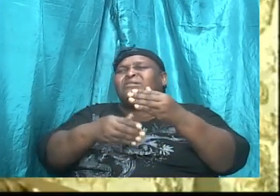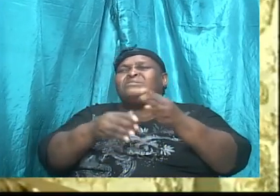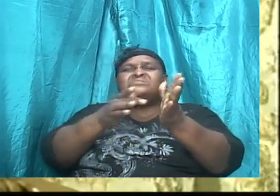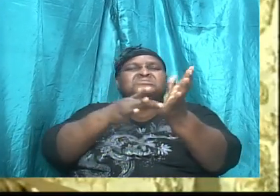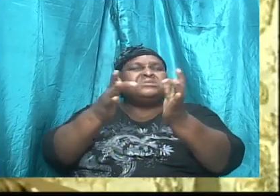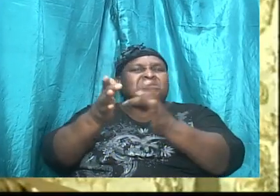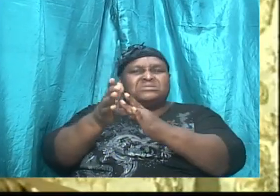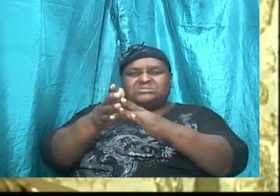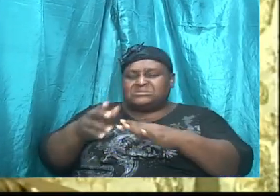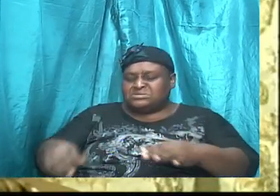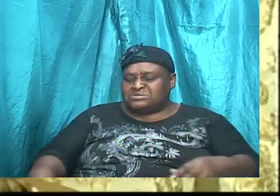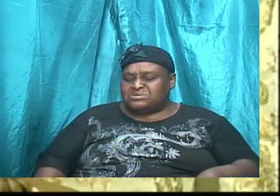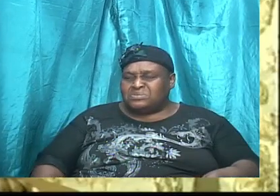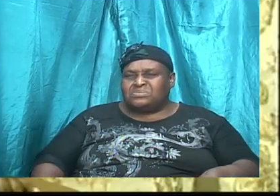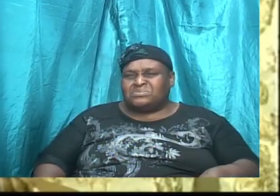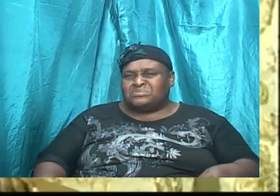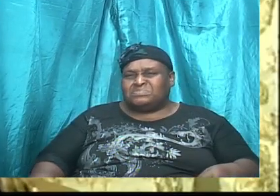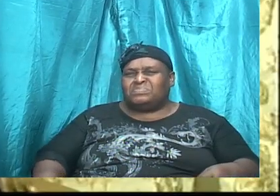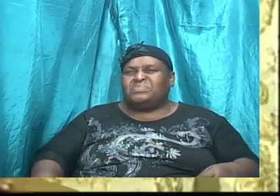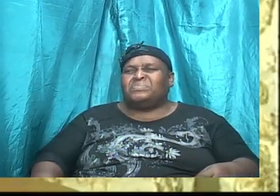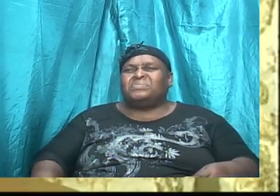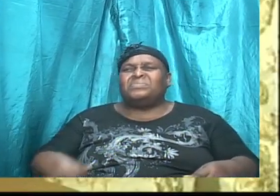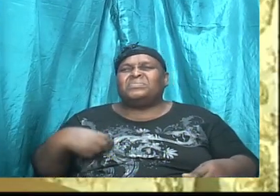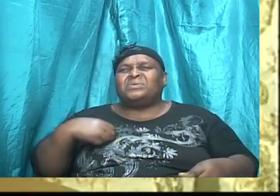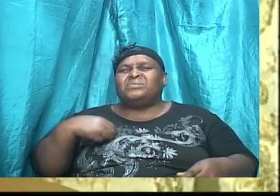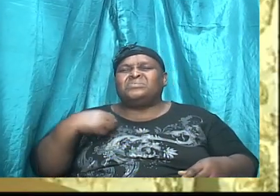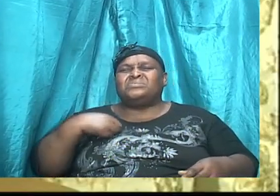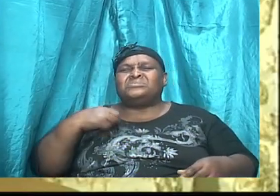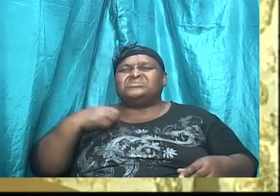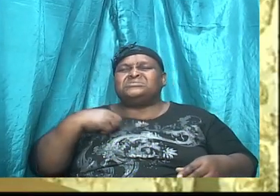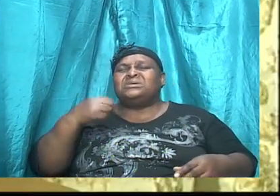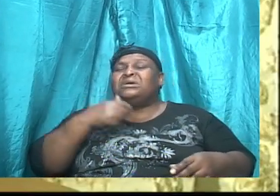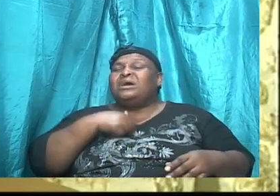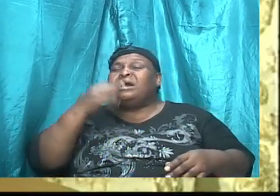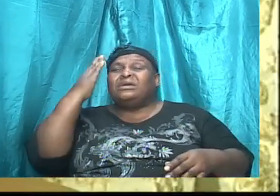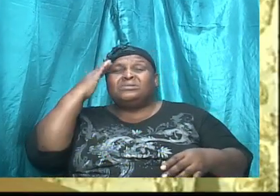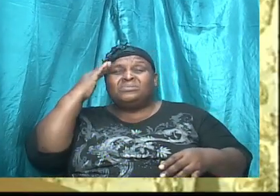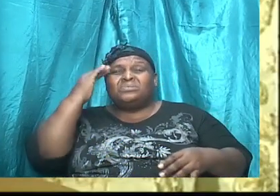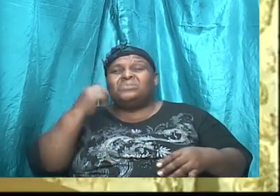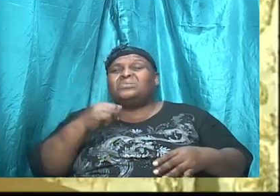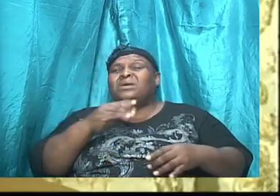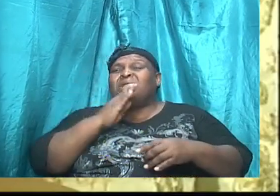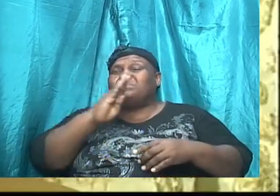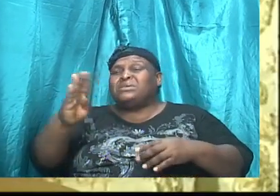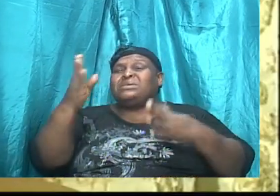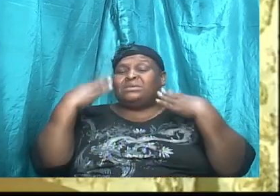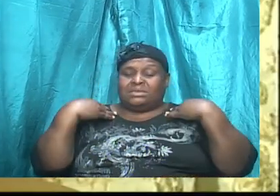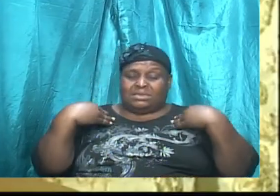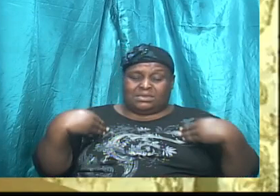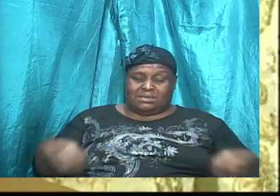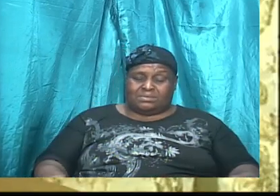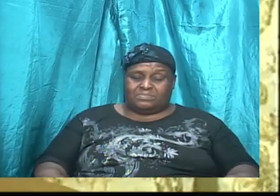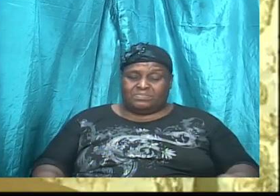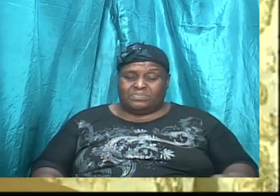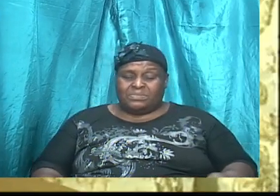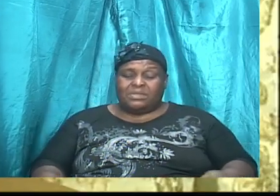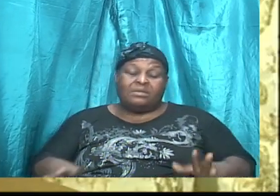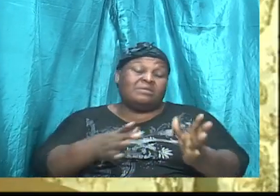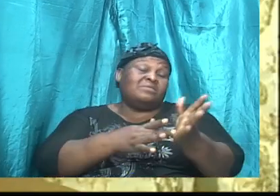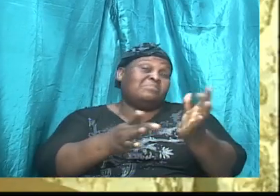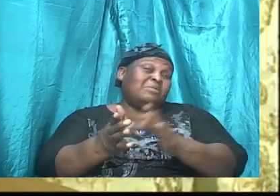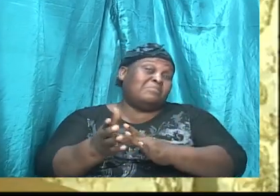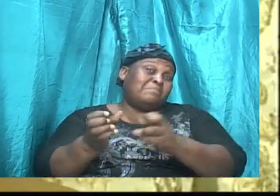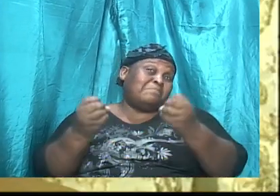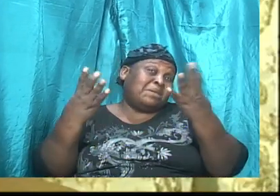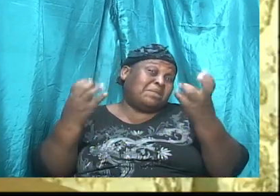The, the, the, the Bible record that there was a multitude that was there. The Bible record that the